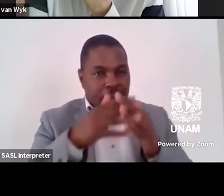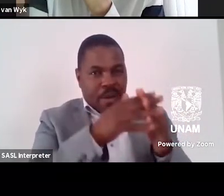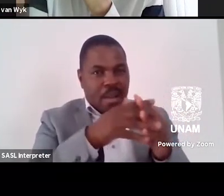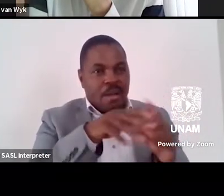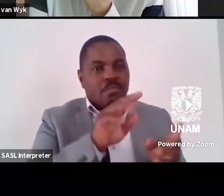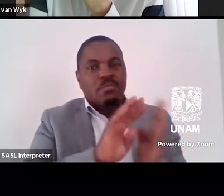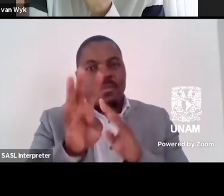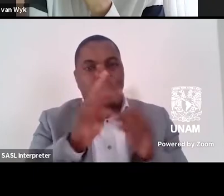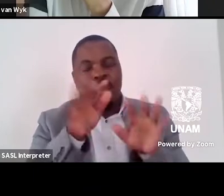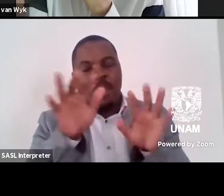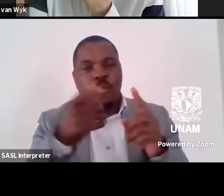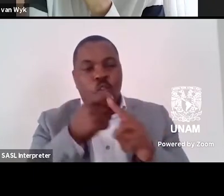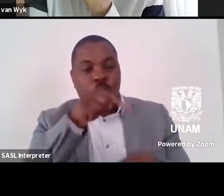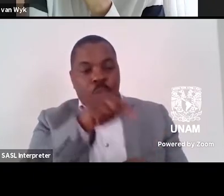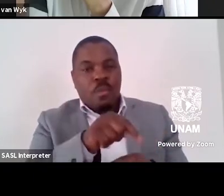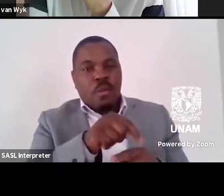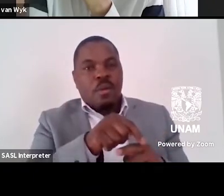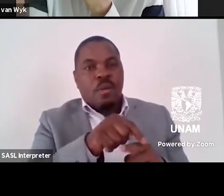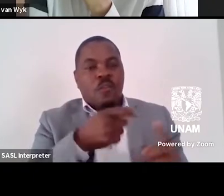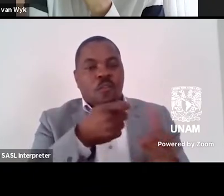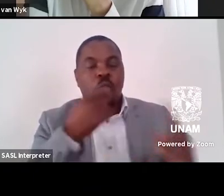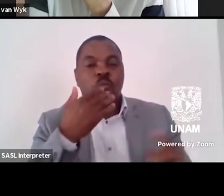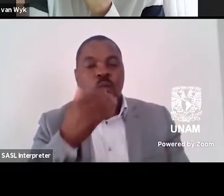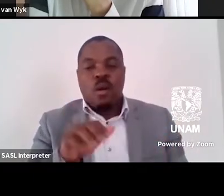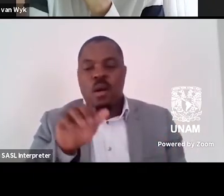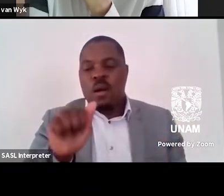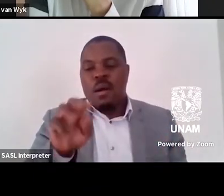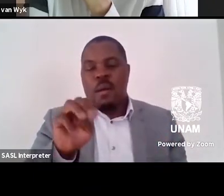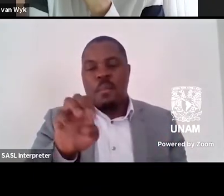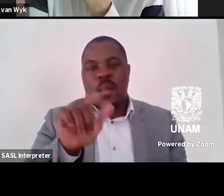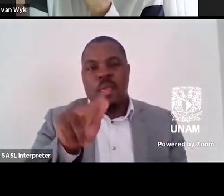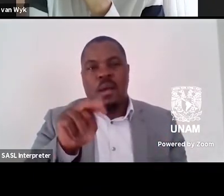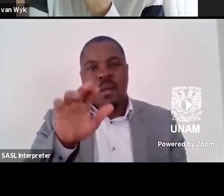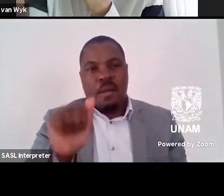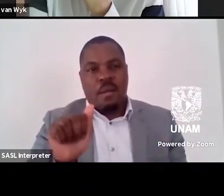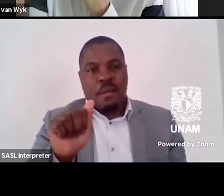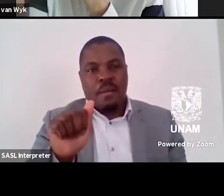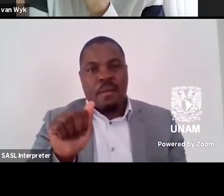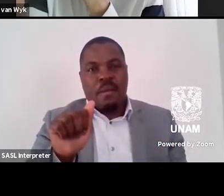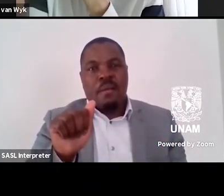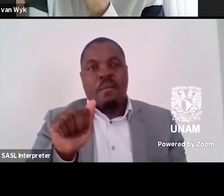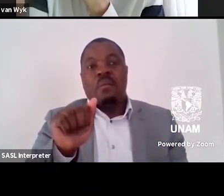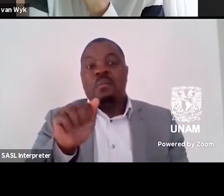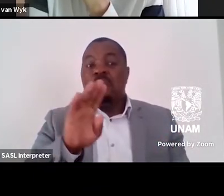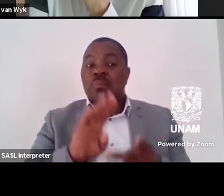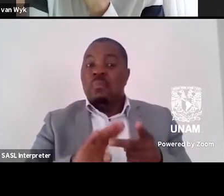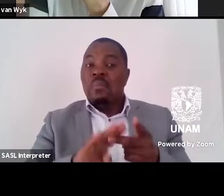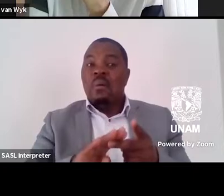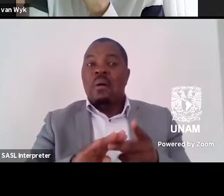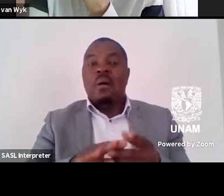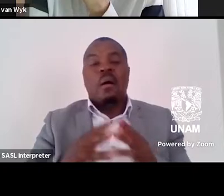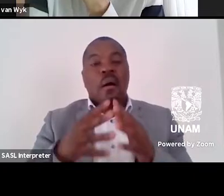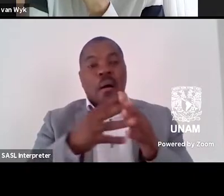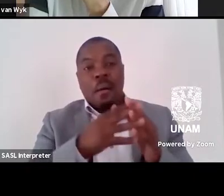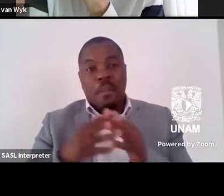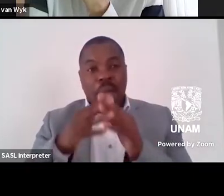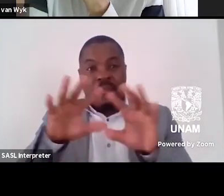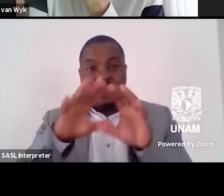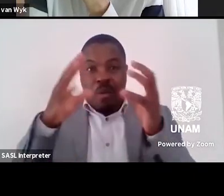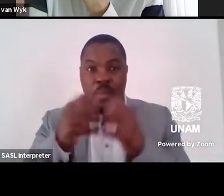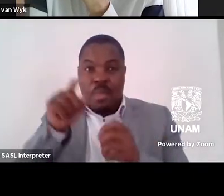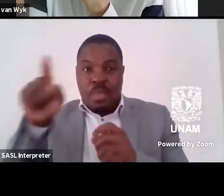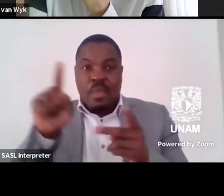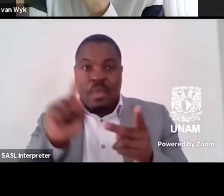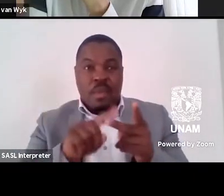Among the Lost by Emiliano Monge. The rote novel of a half-Mexican, half-American family through the American